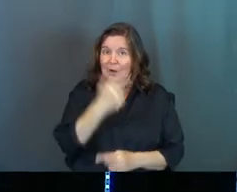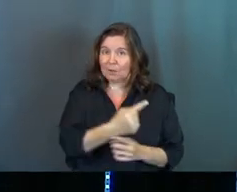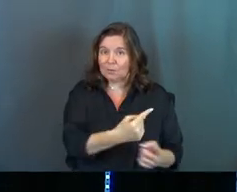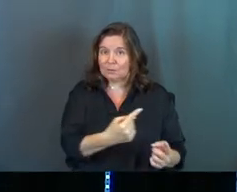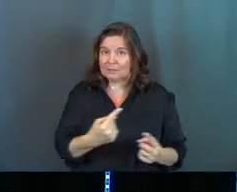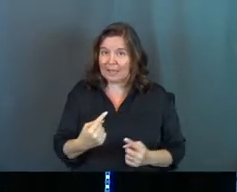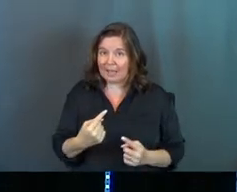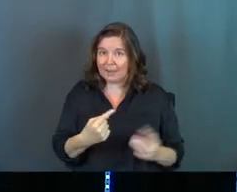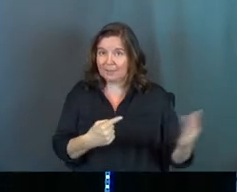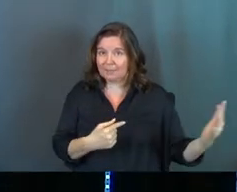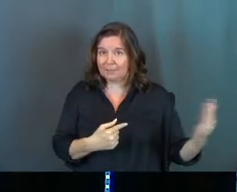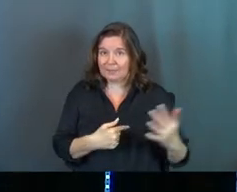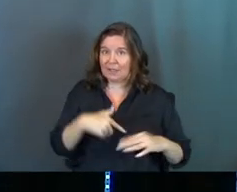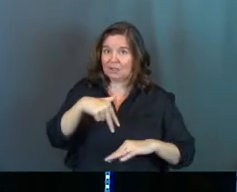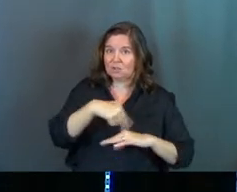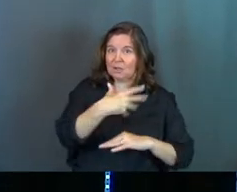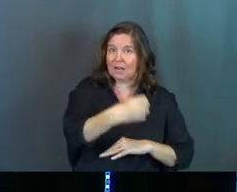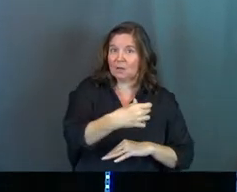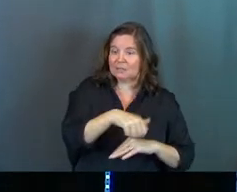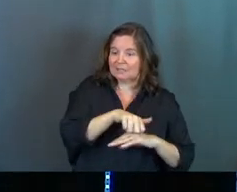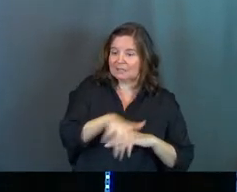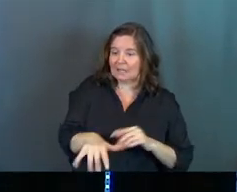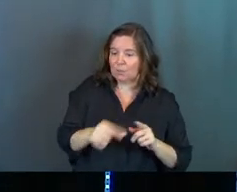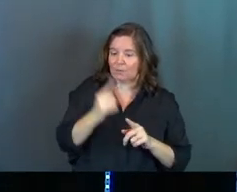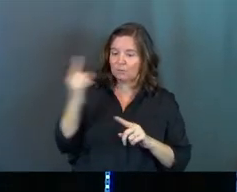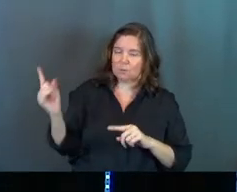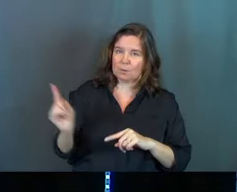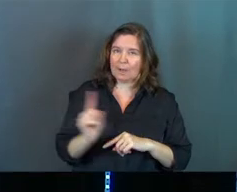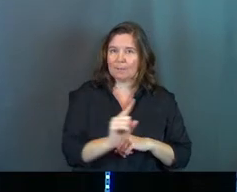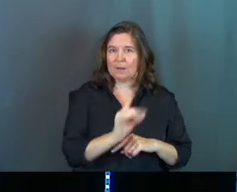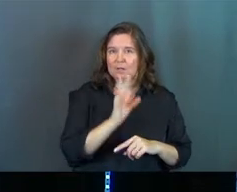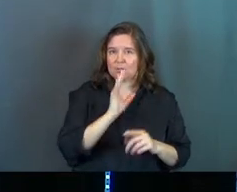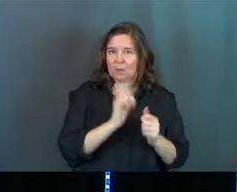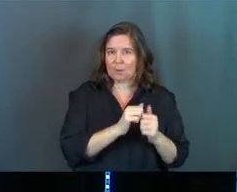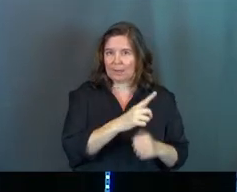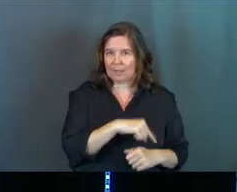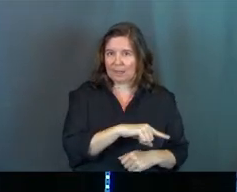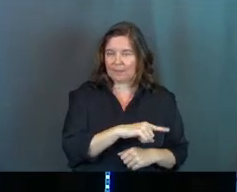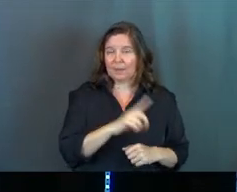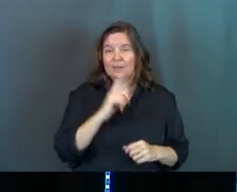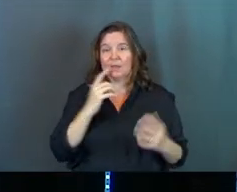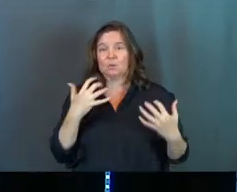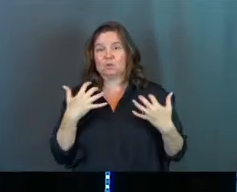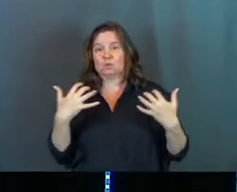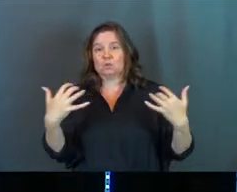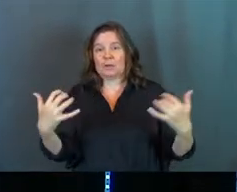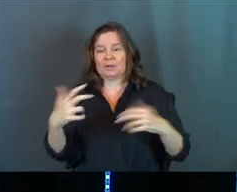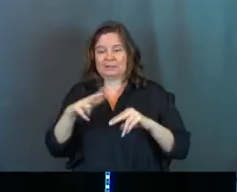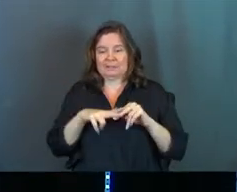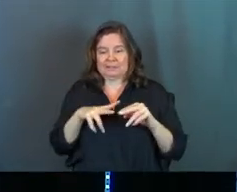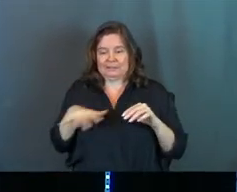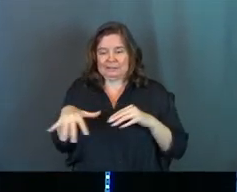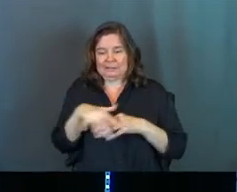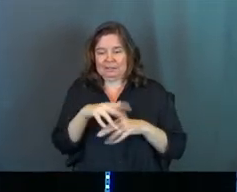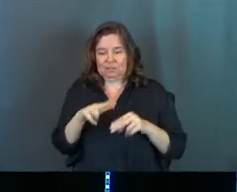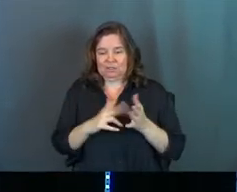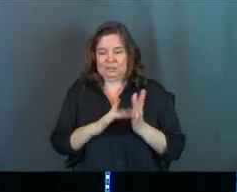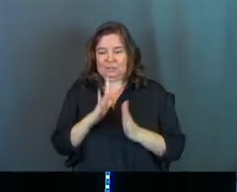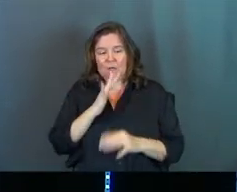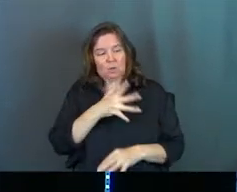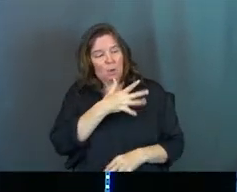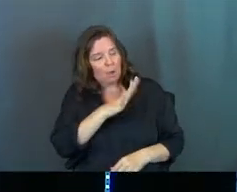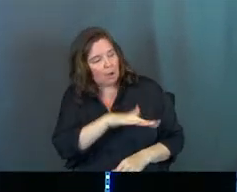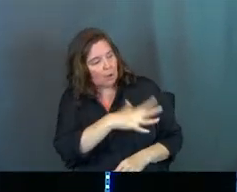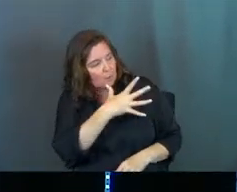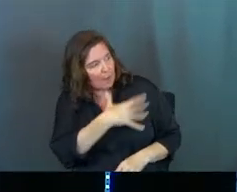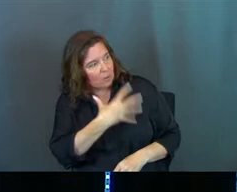came to see him. They stood outside and sent word for him to come out and talk with them. There was a crowd sitting around Jesus, and someone said, Your